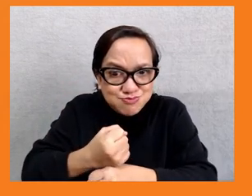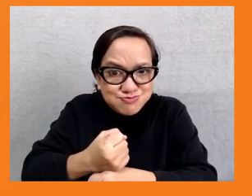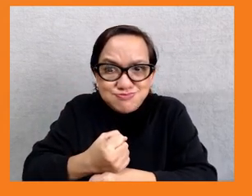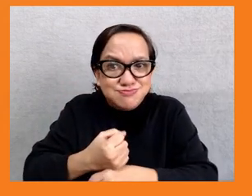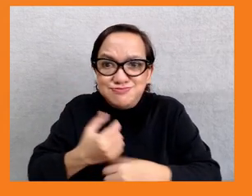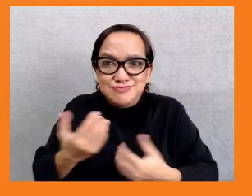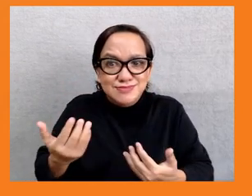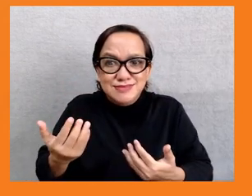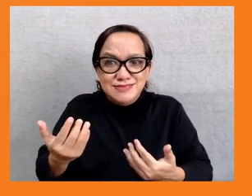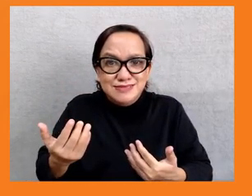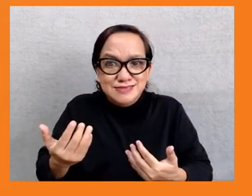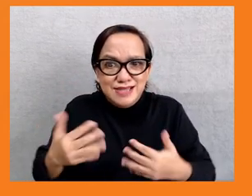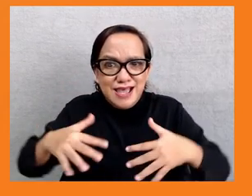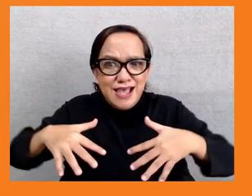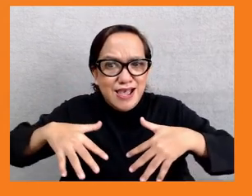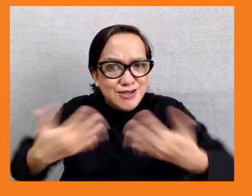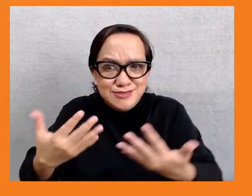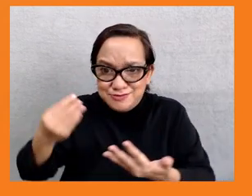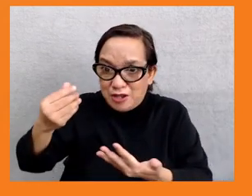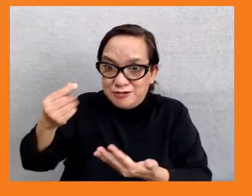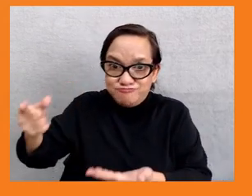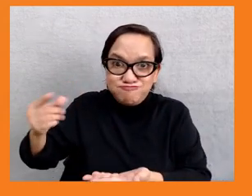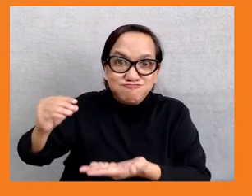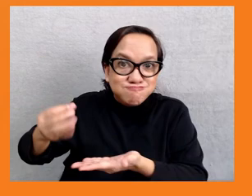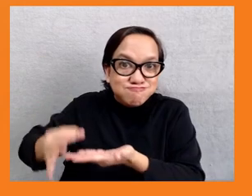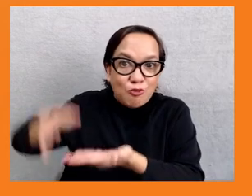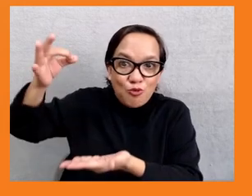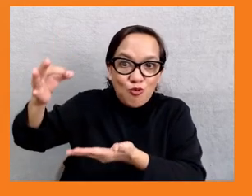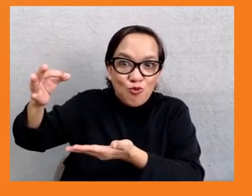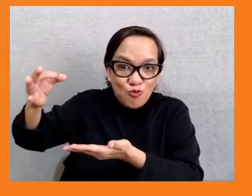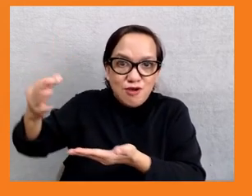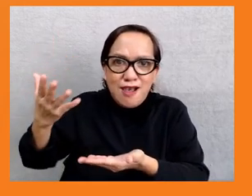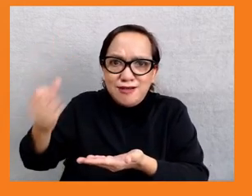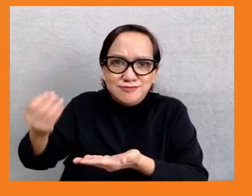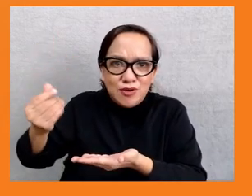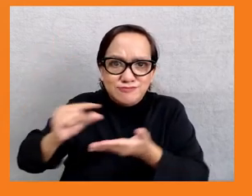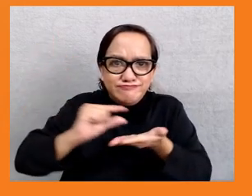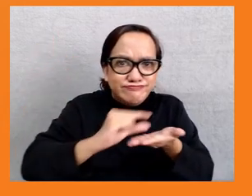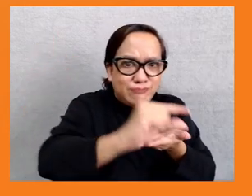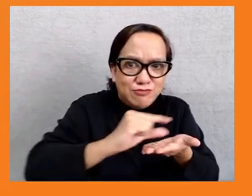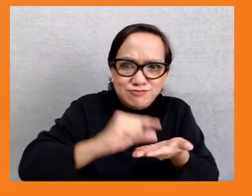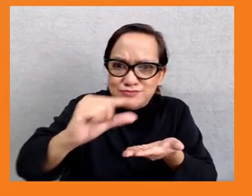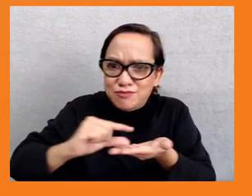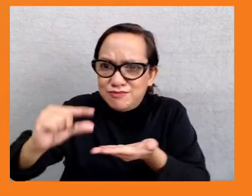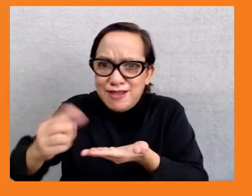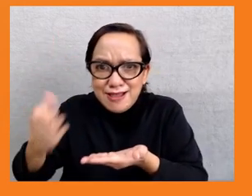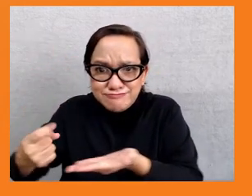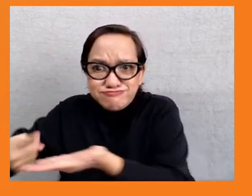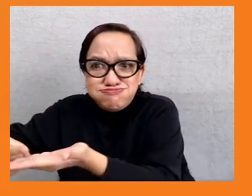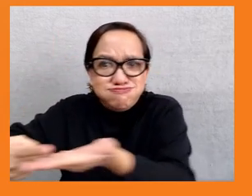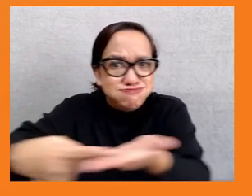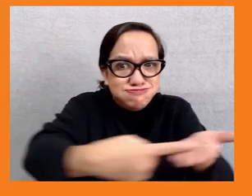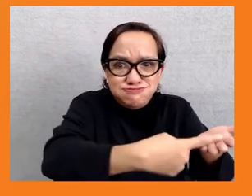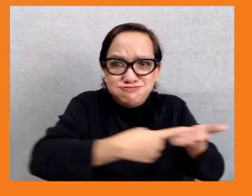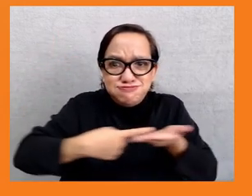is very important. There are arguments around colonial reparations that are gaining ground in academia